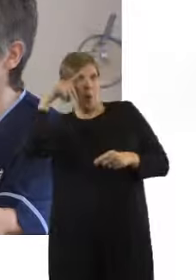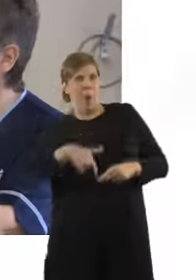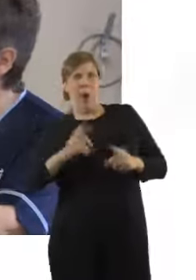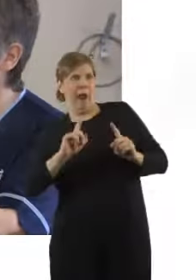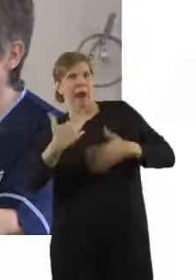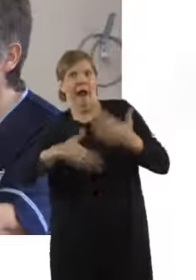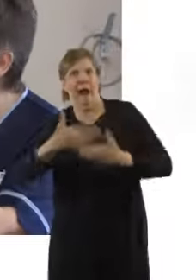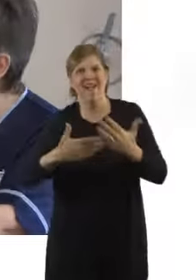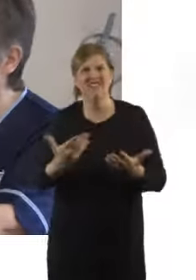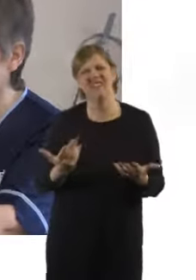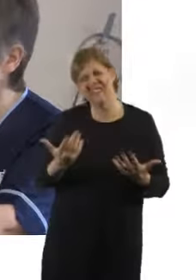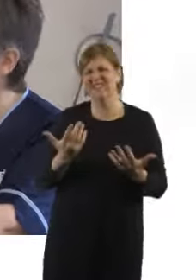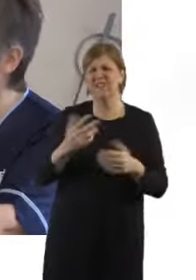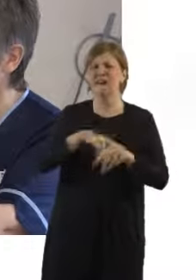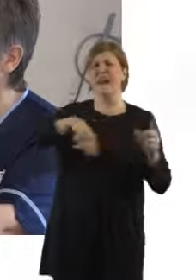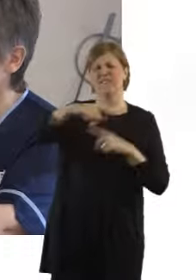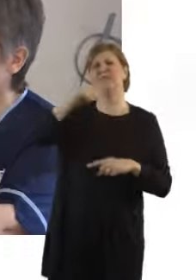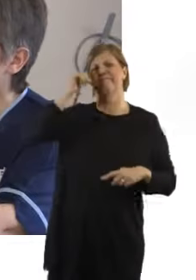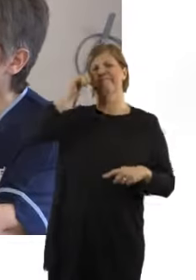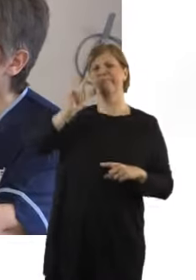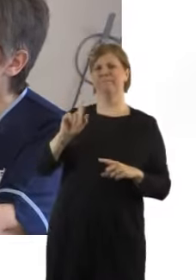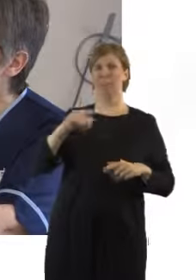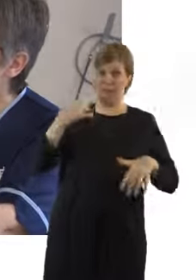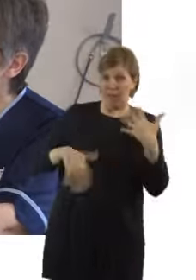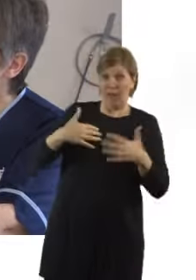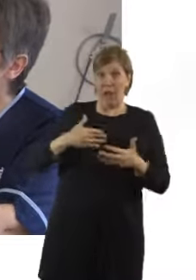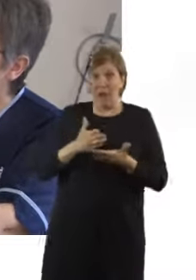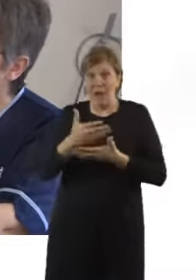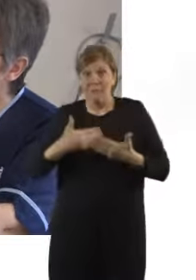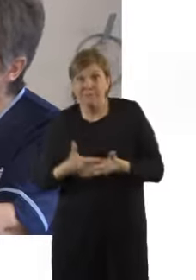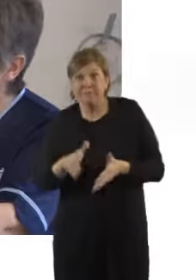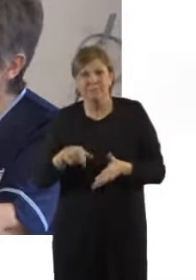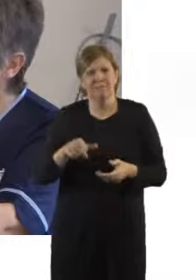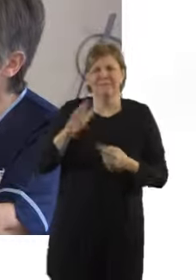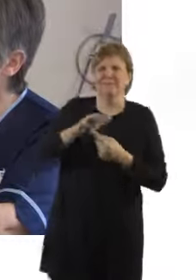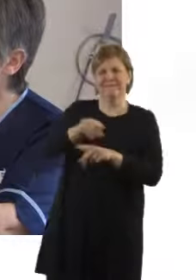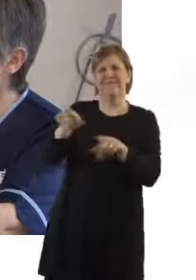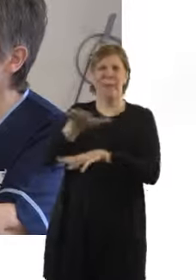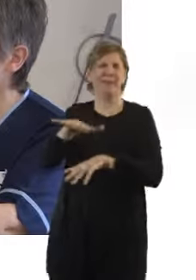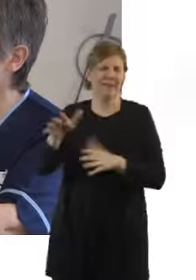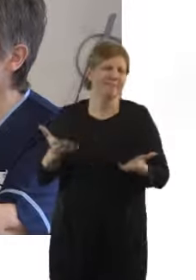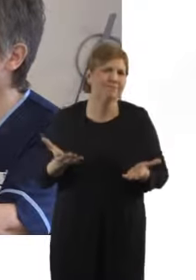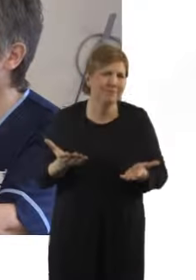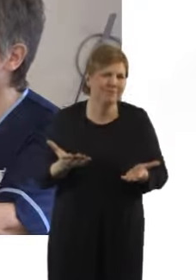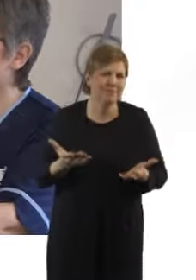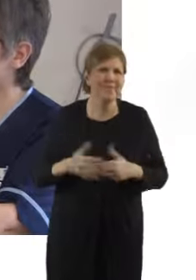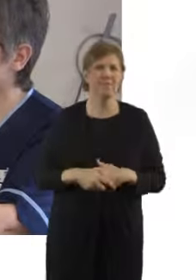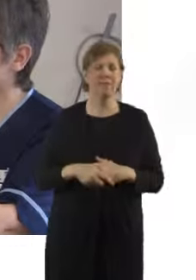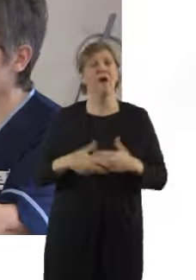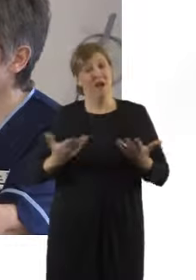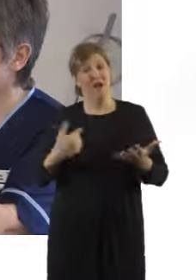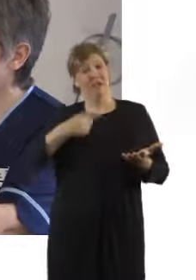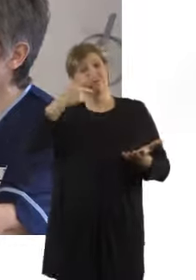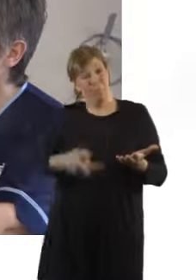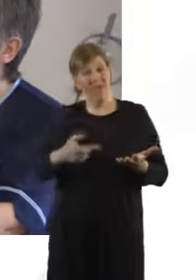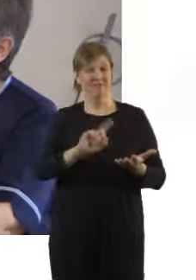and birth is such an important time for the family however repeated phone calls from the outside